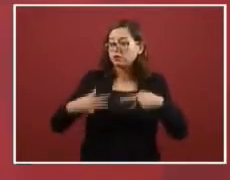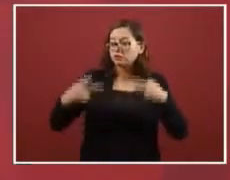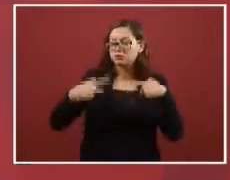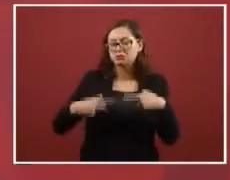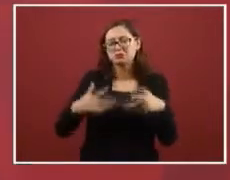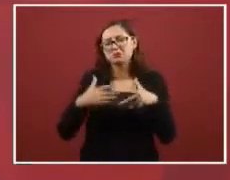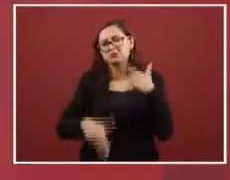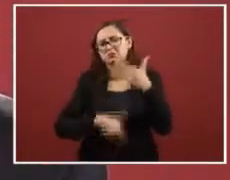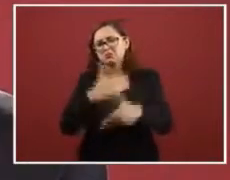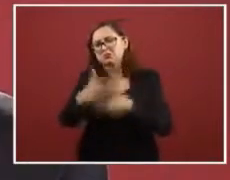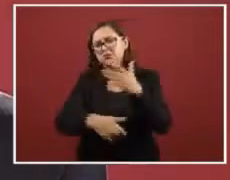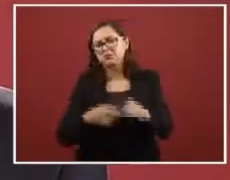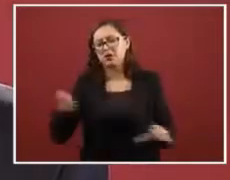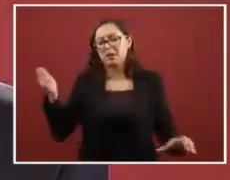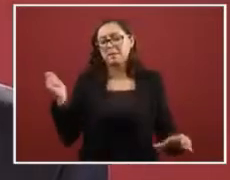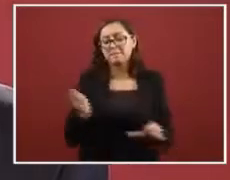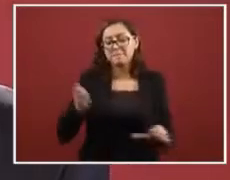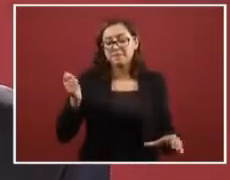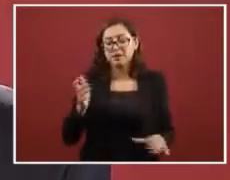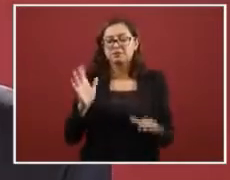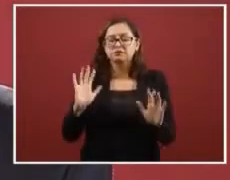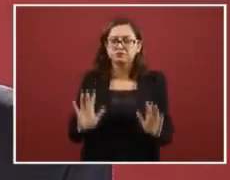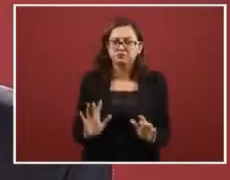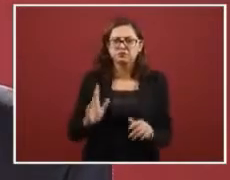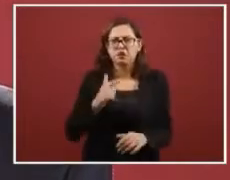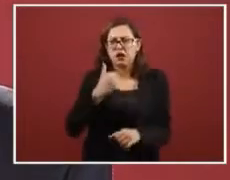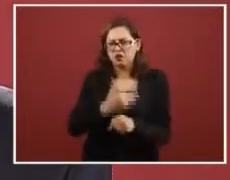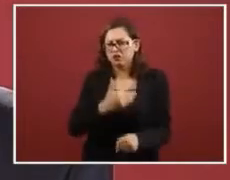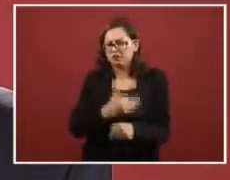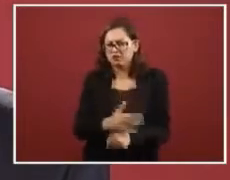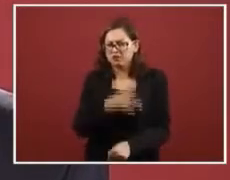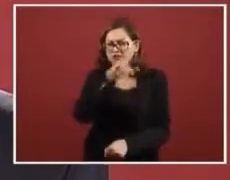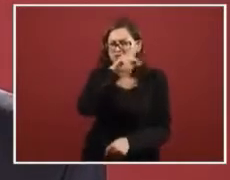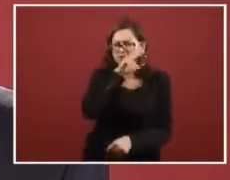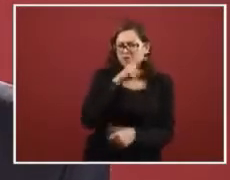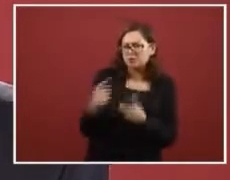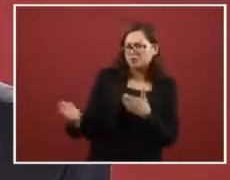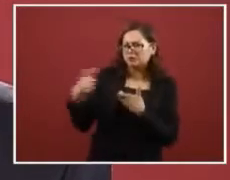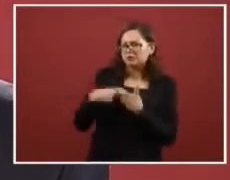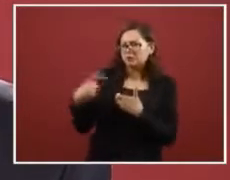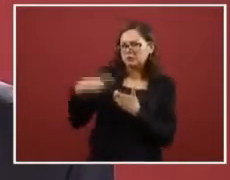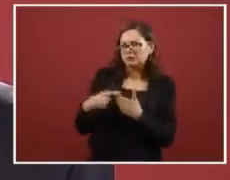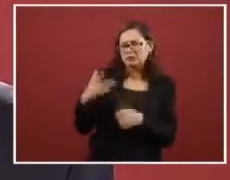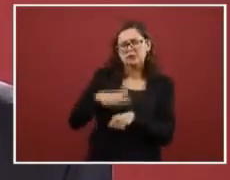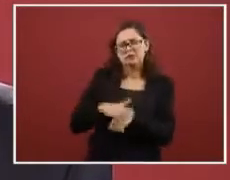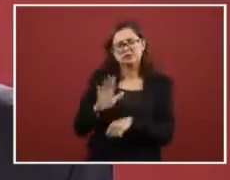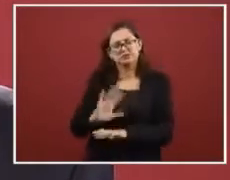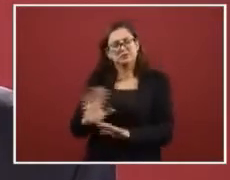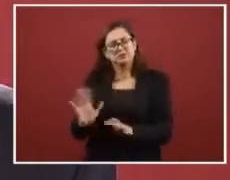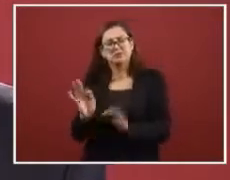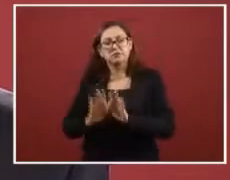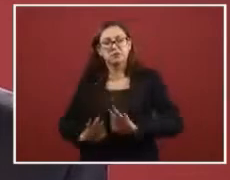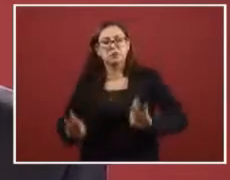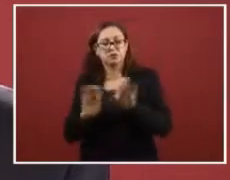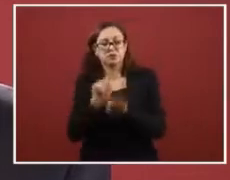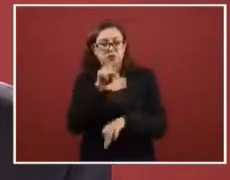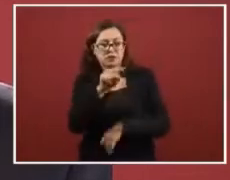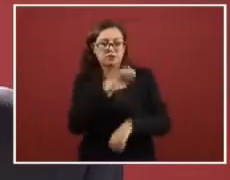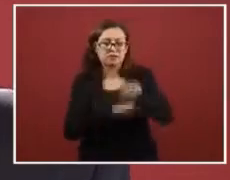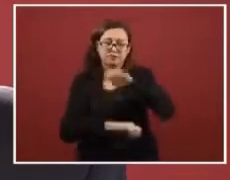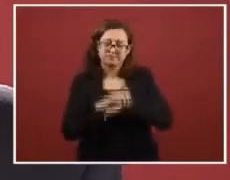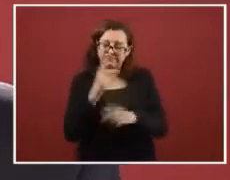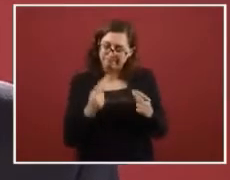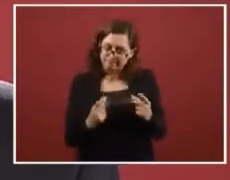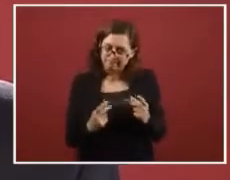preocupa mucho que se sumen o no más usuarios en este momento. Nos preocupa que Naturgi se ponga las pilas y cumpla